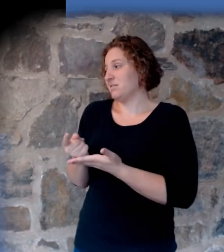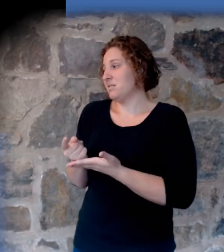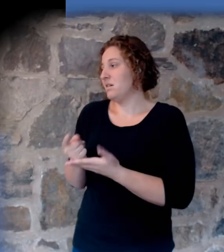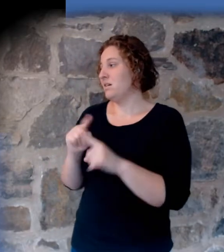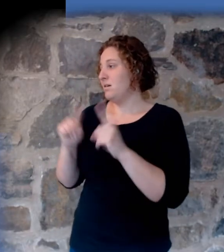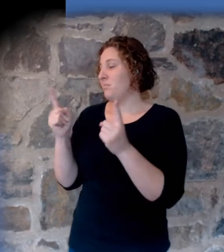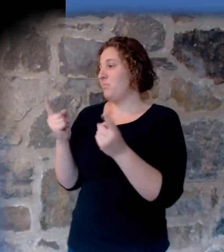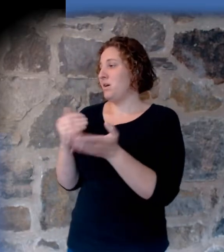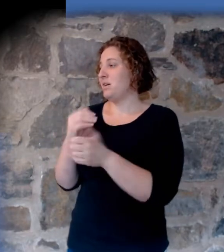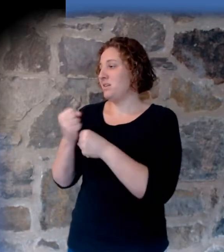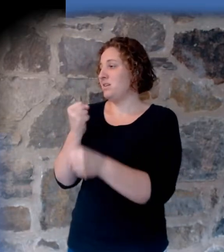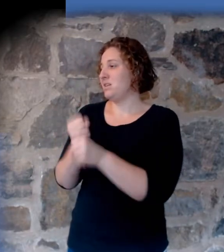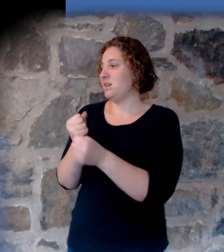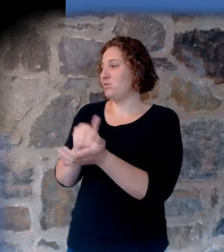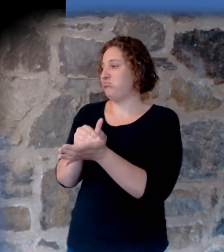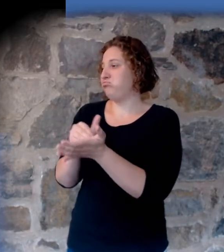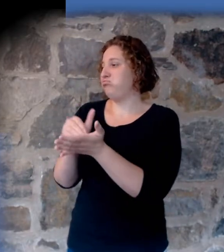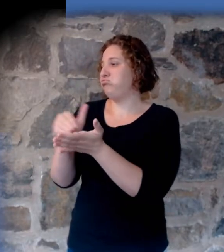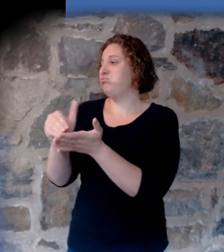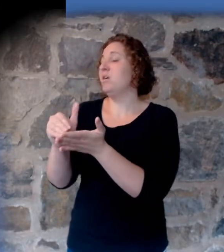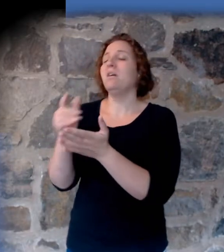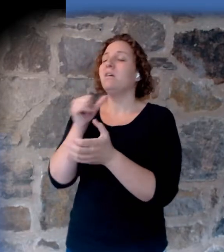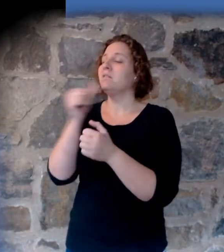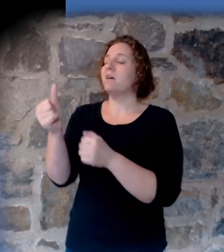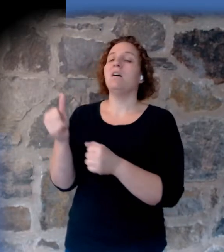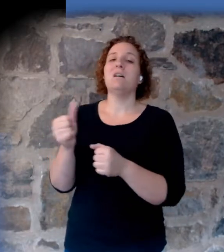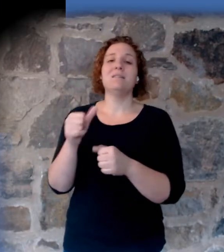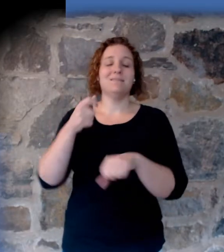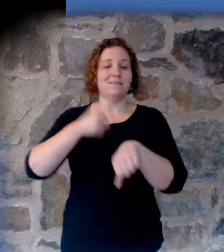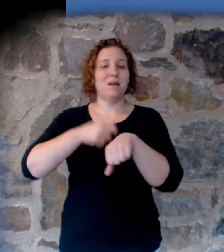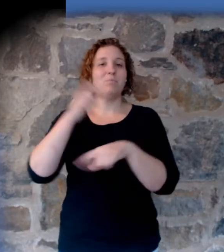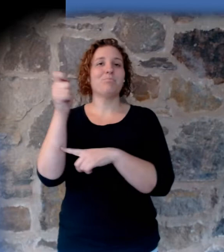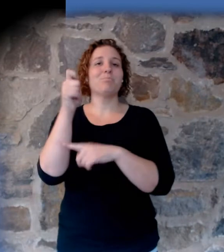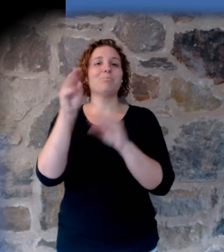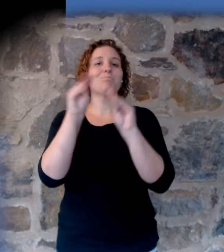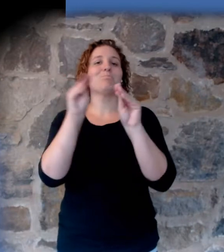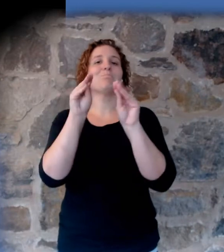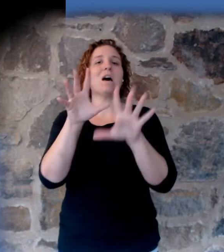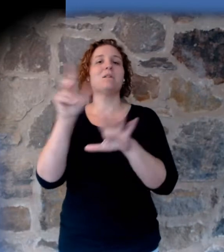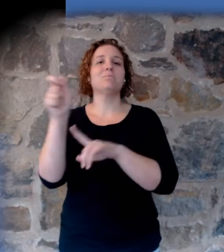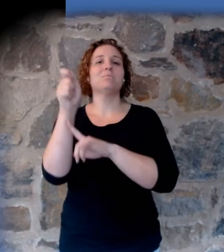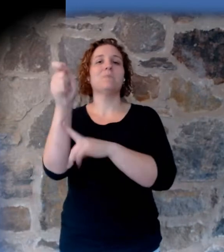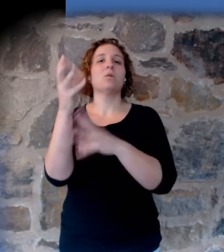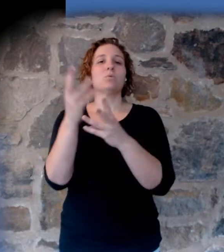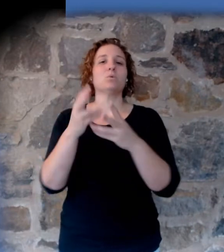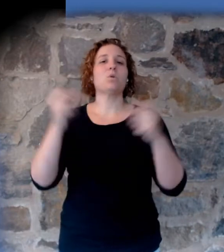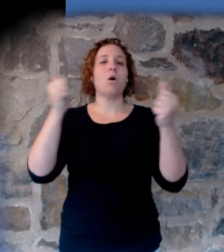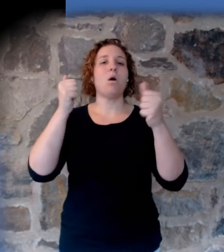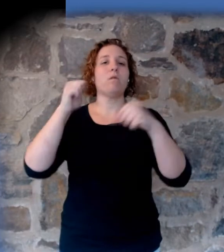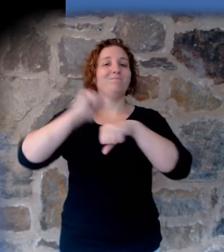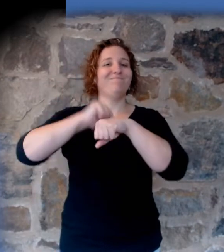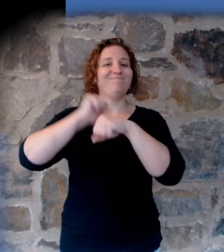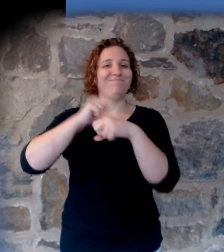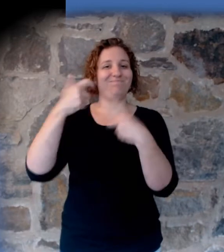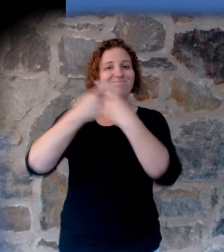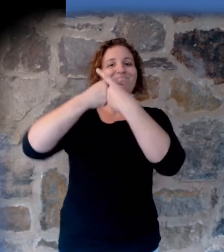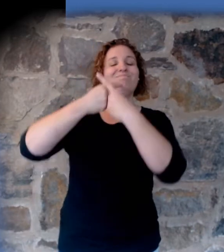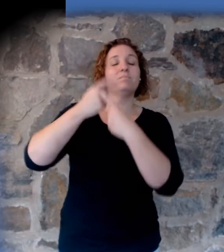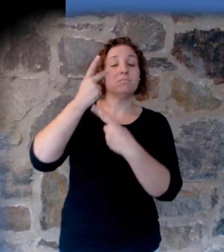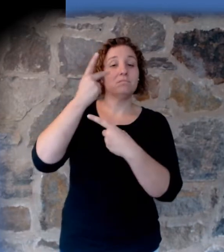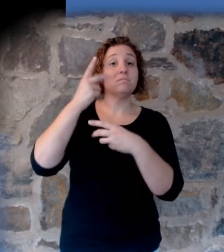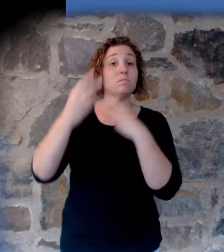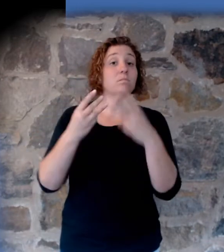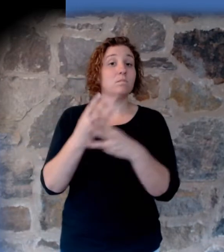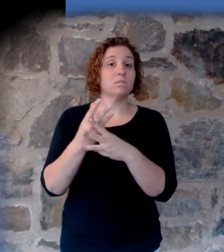years. Time is not a magic wand that solves all the geologic problems of the world. Jettison